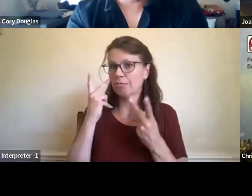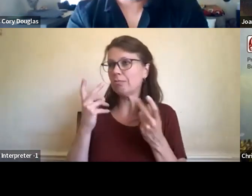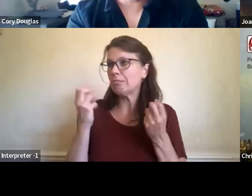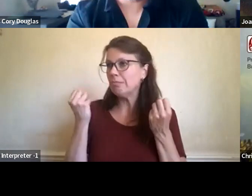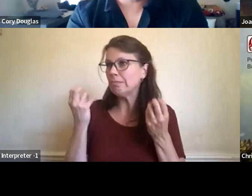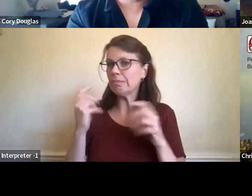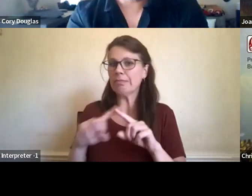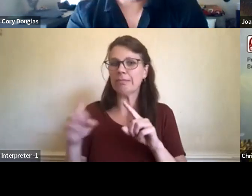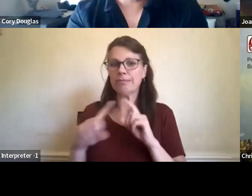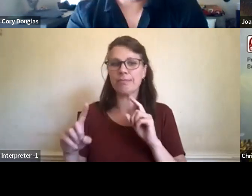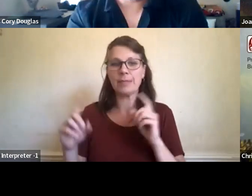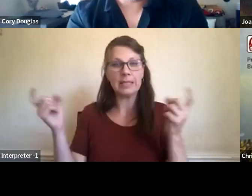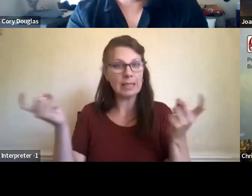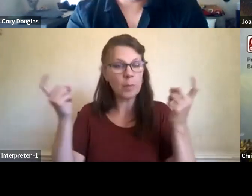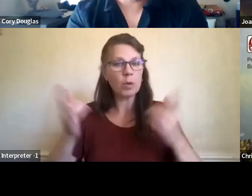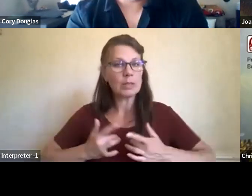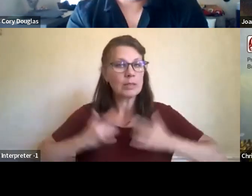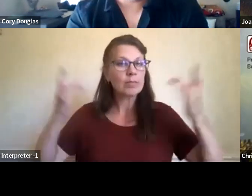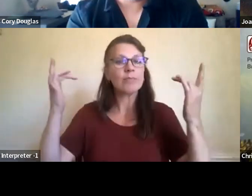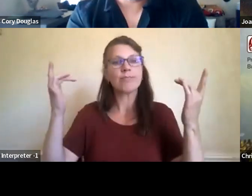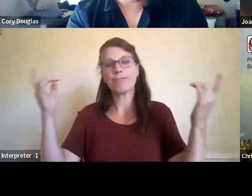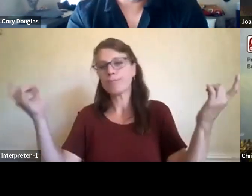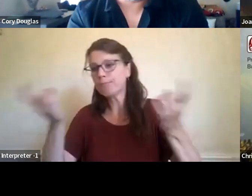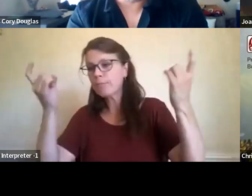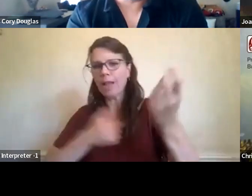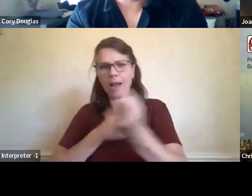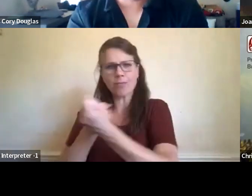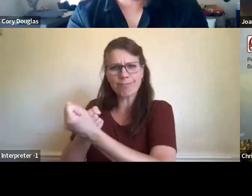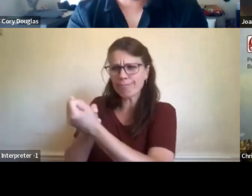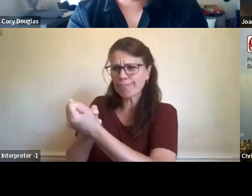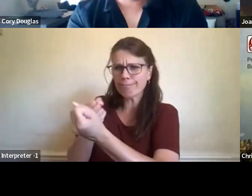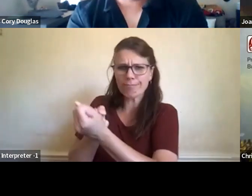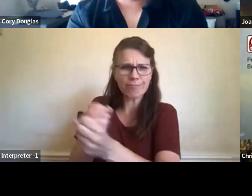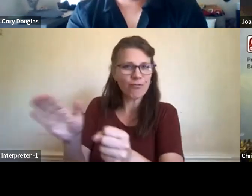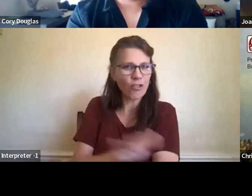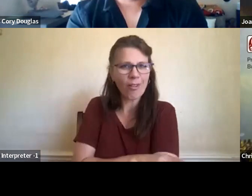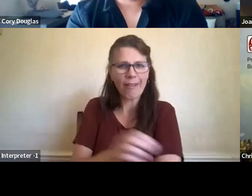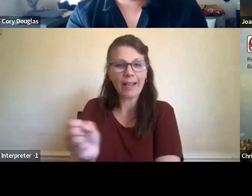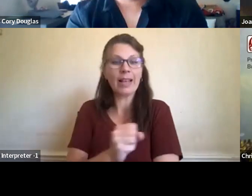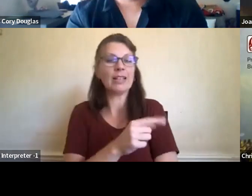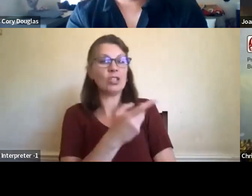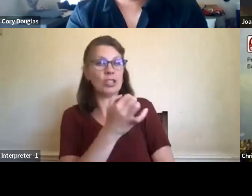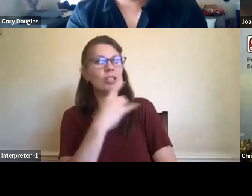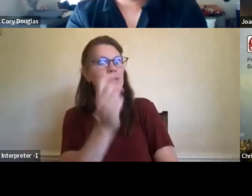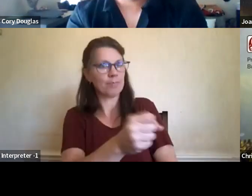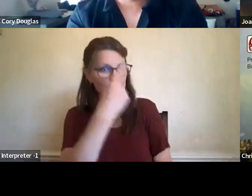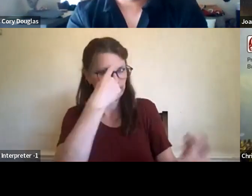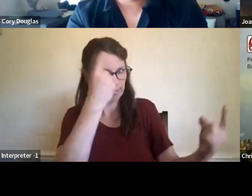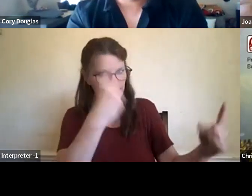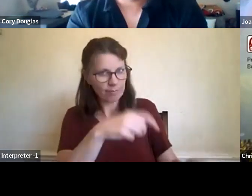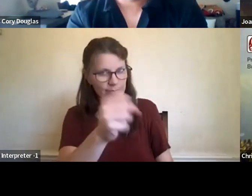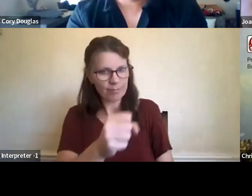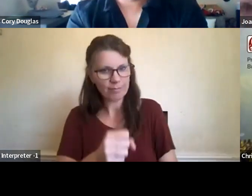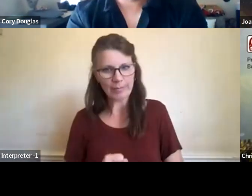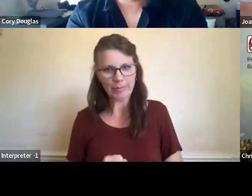Salish, uh, like ceremonies and so forth. So, yeah, absolutely. Yeah. Totally agree with you, Joanne. Yeah. mean,